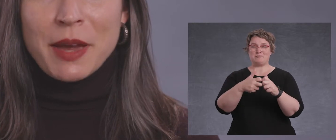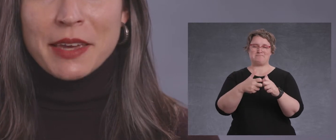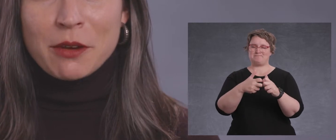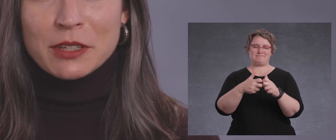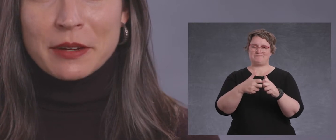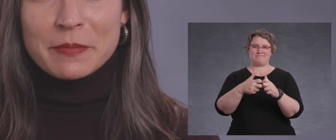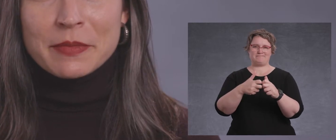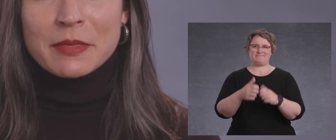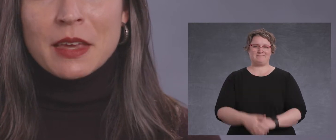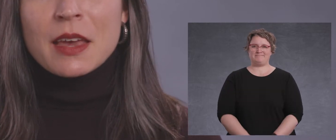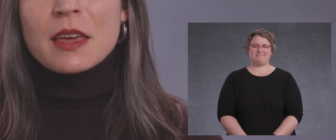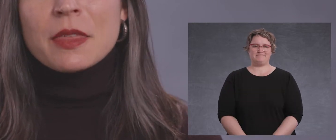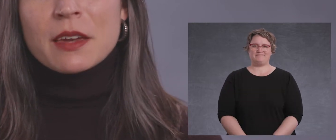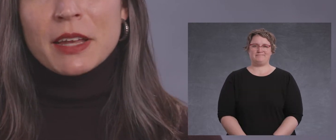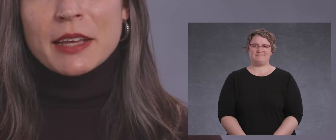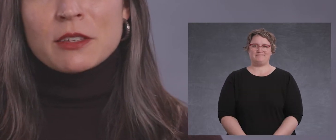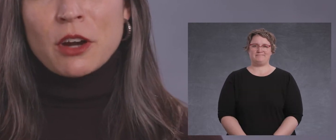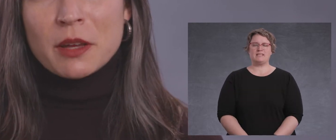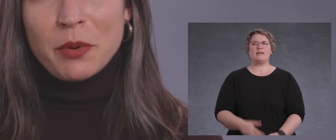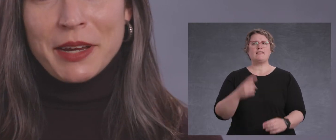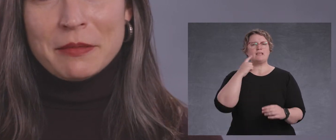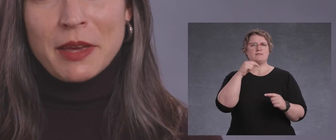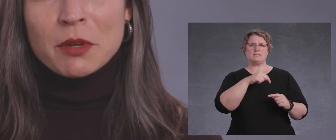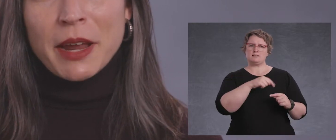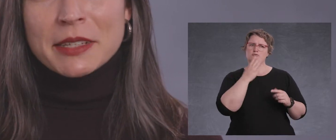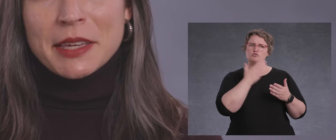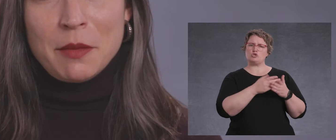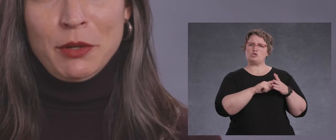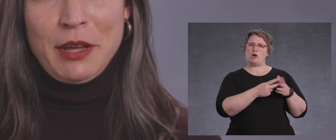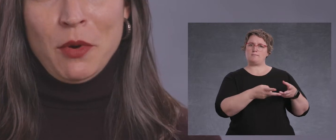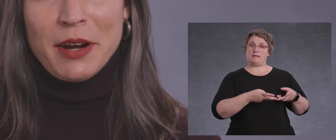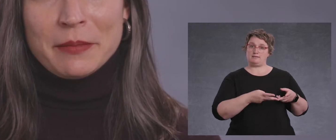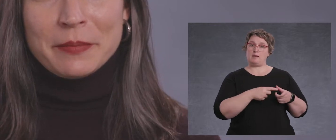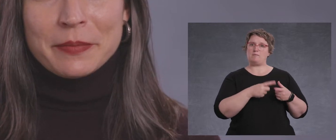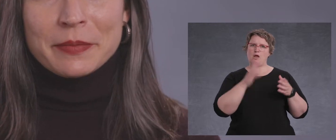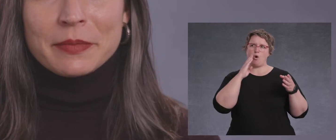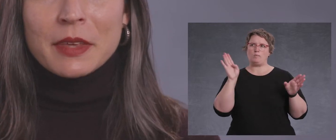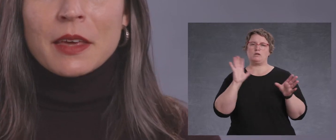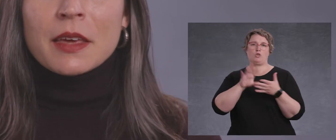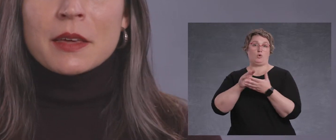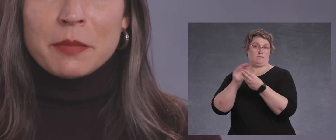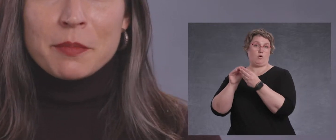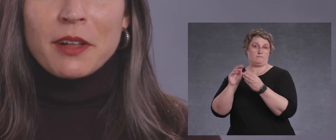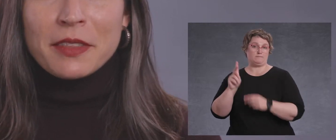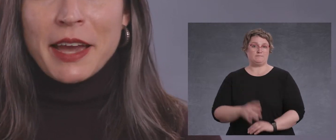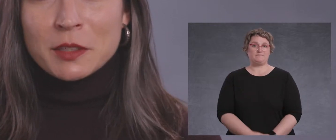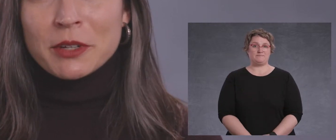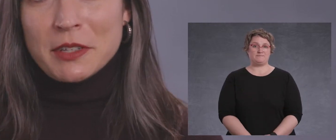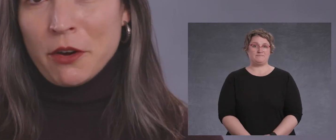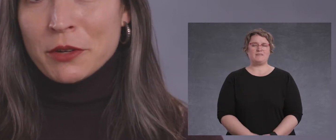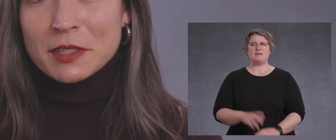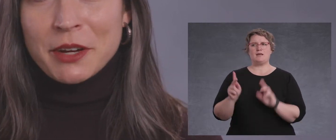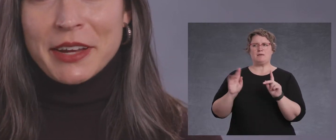that you may encounter. Think of it as a starting point and be ready to keep learning more. People are the